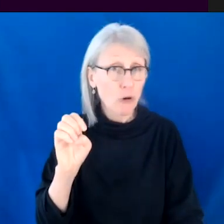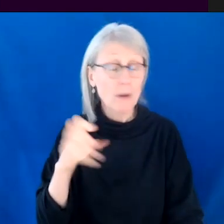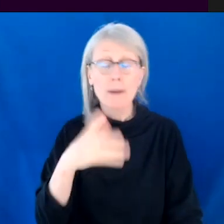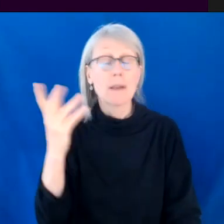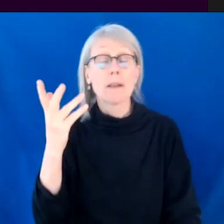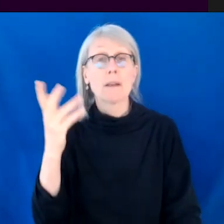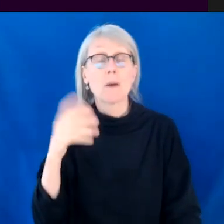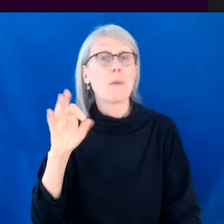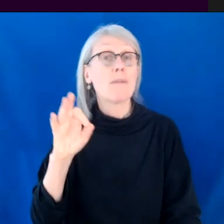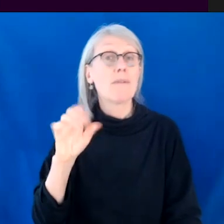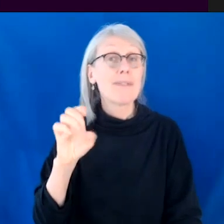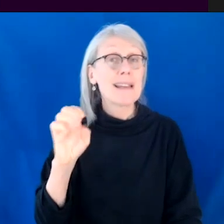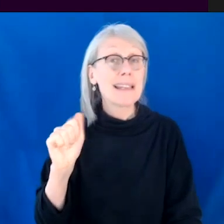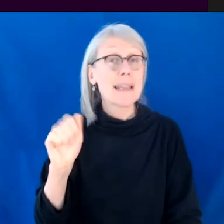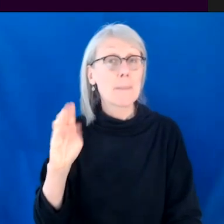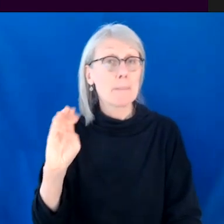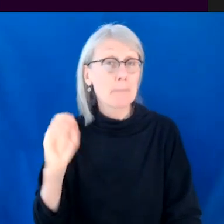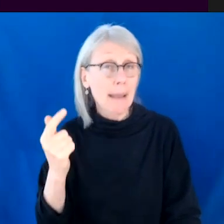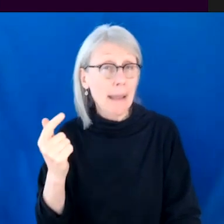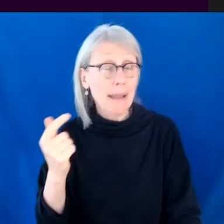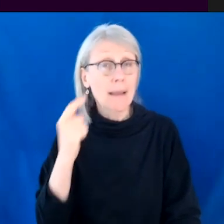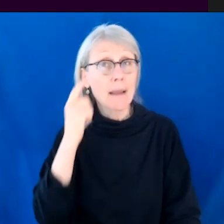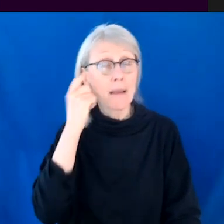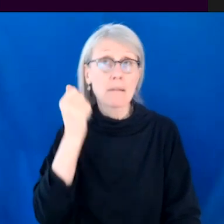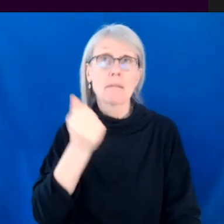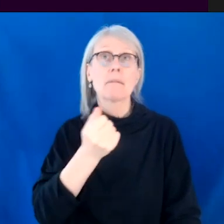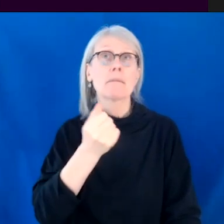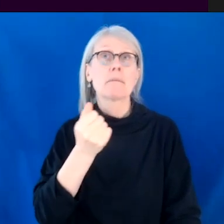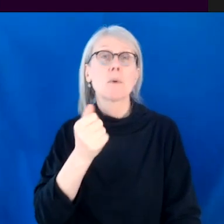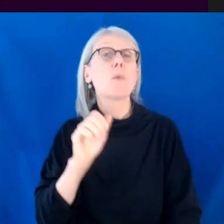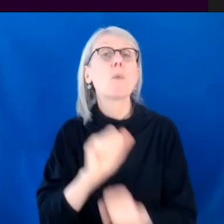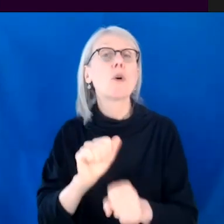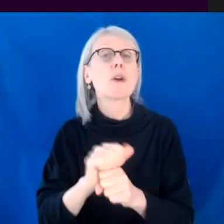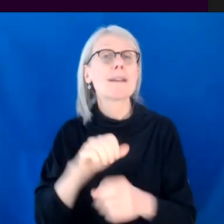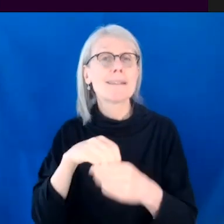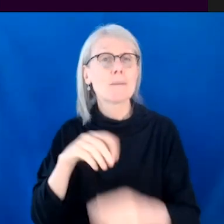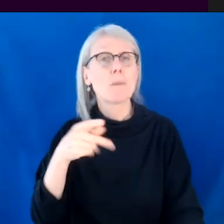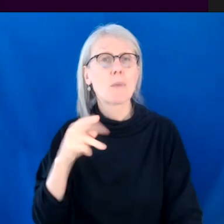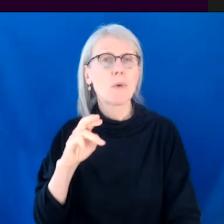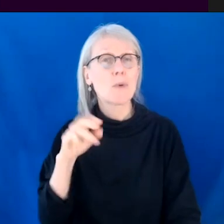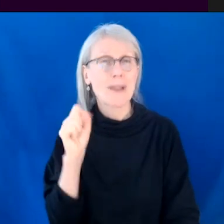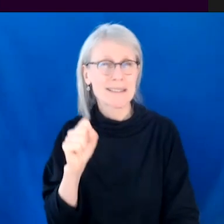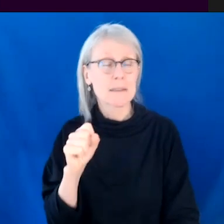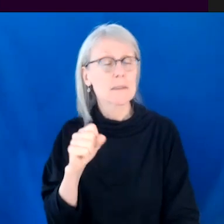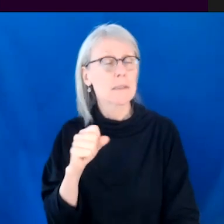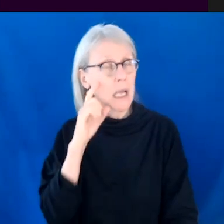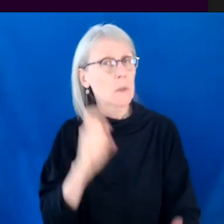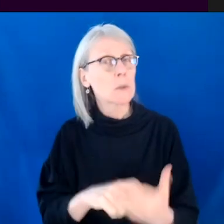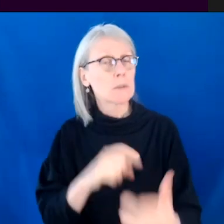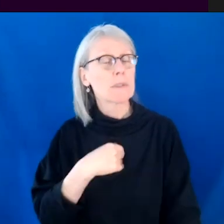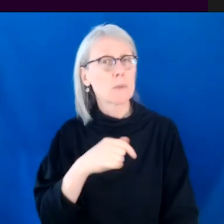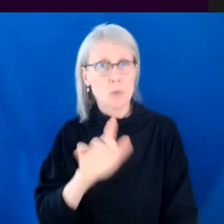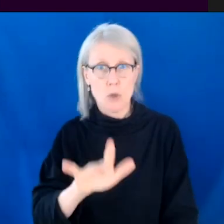uh, Fleabag, um, shows I could name work in progress. Uh, but yeah, I find myself very attracted to that kind of